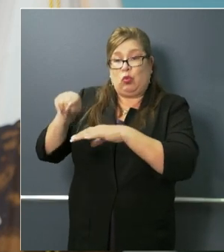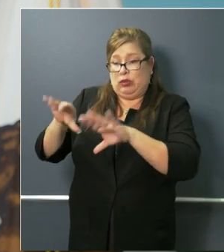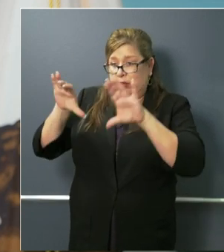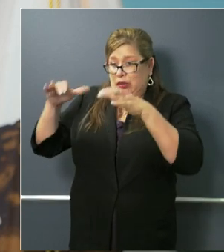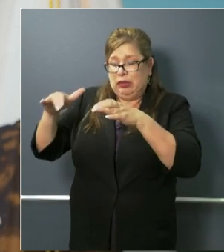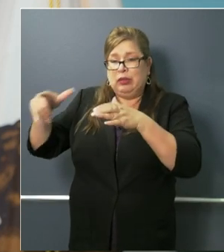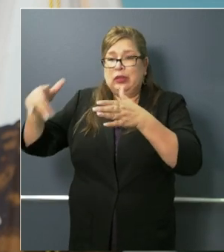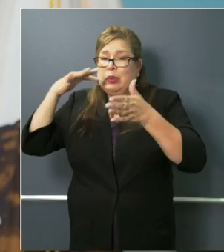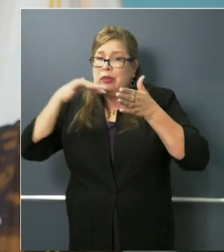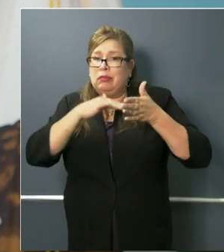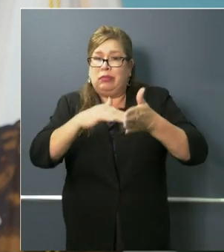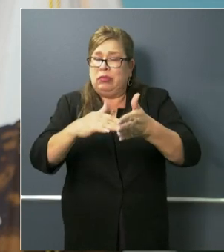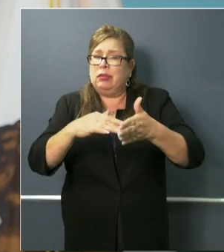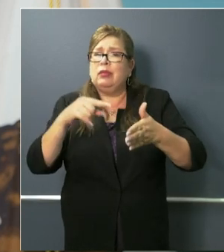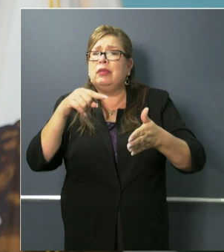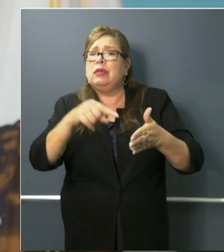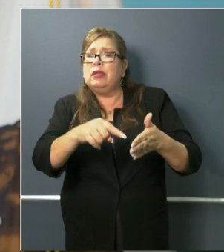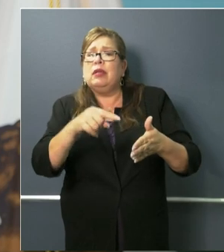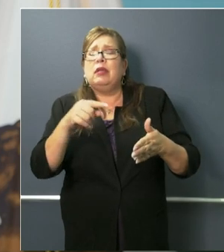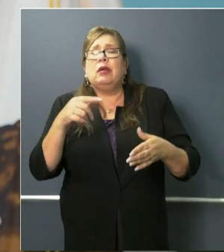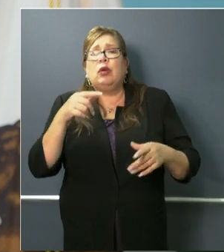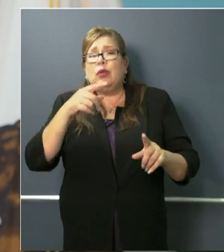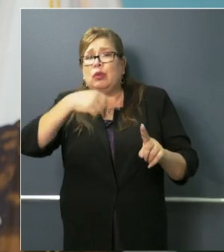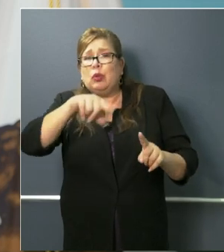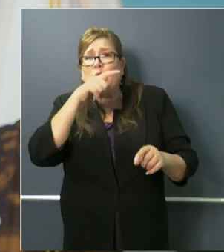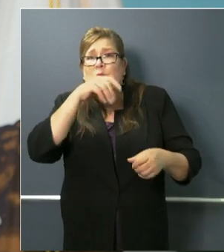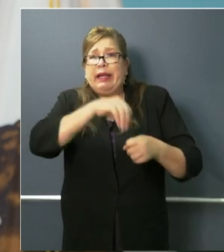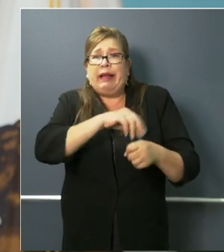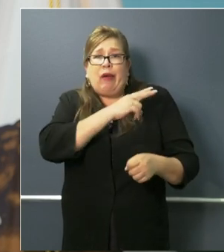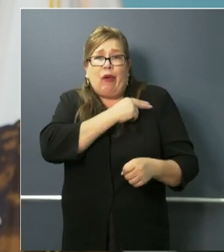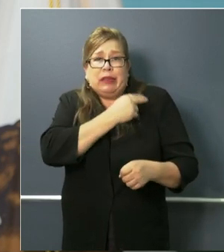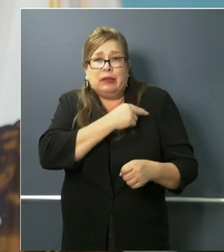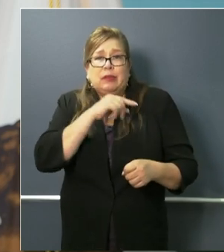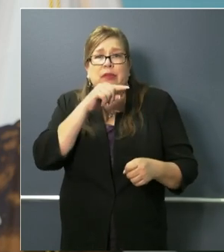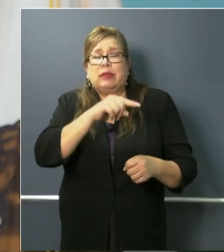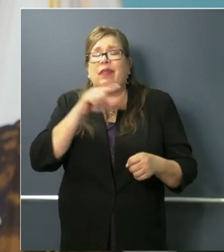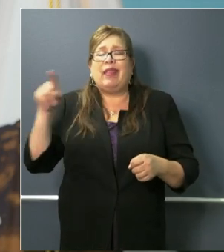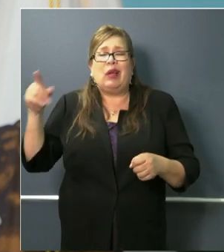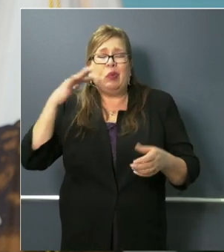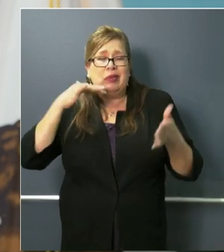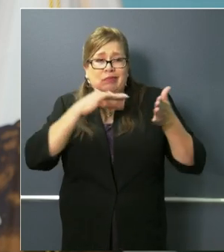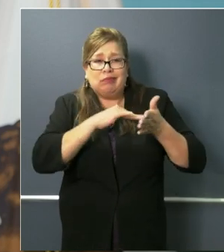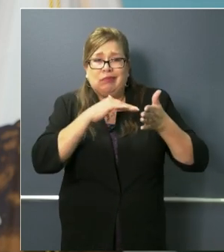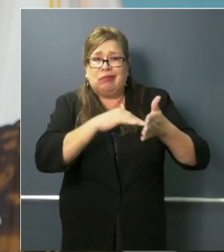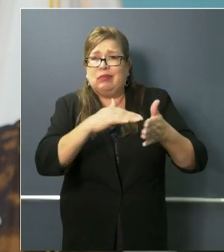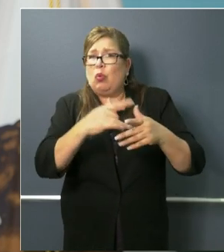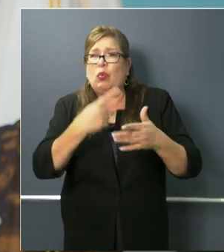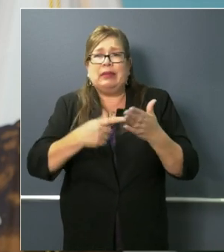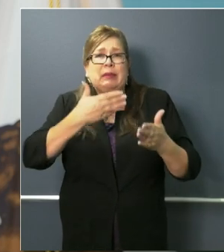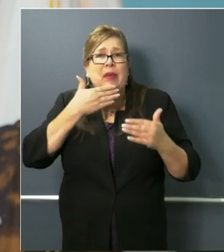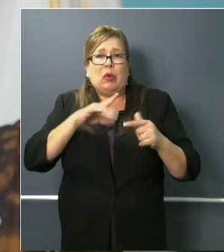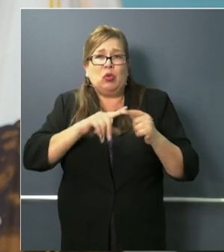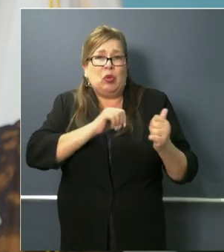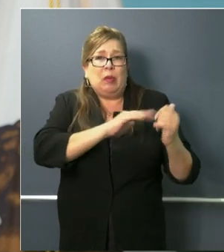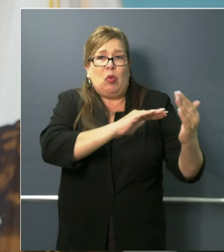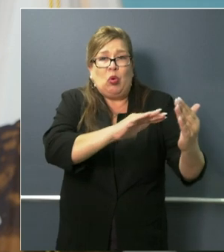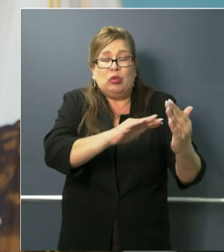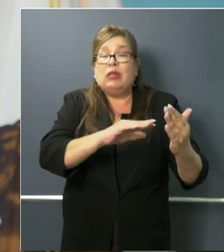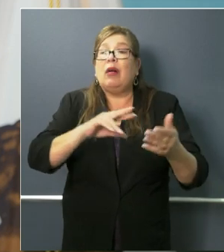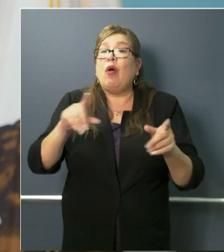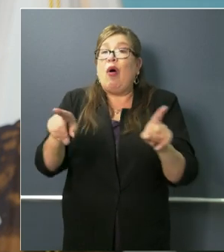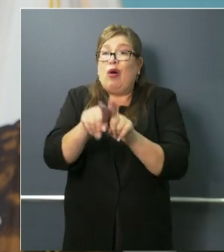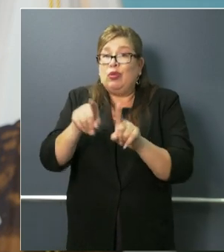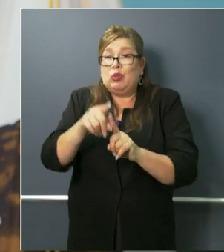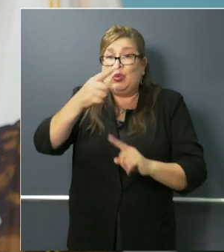individuals that are hospitalized for clinical purposes to make the determination of the best clinical response and approach uh healthcare